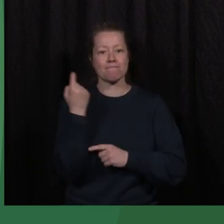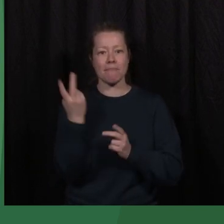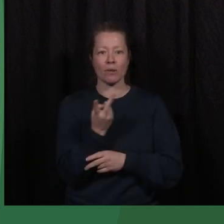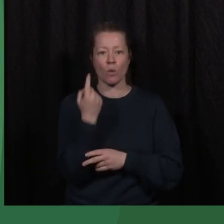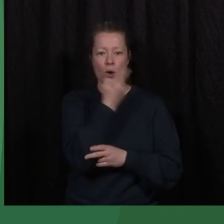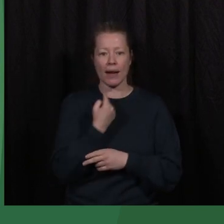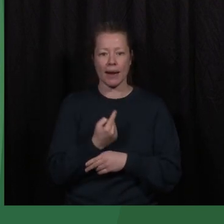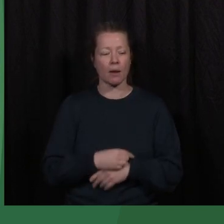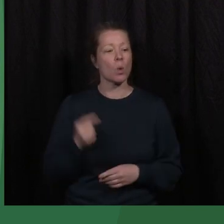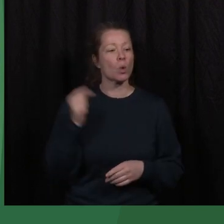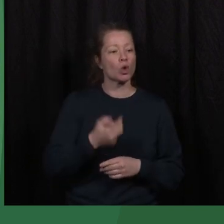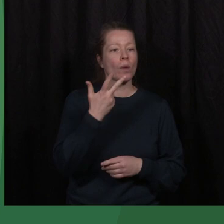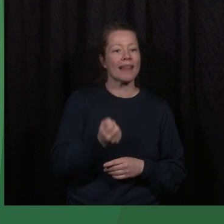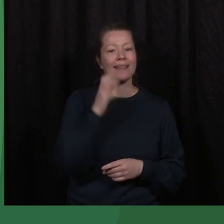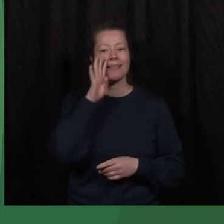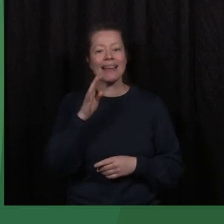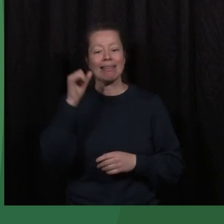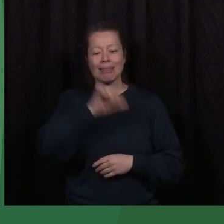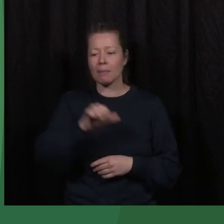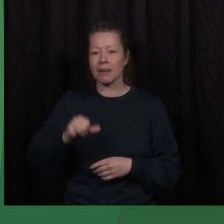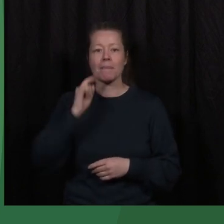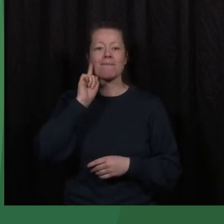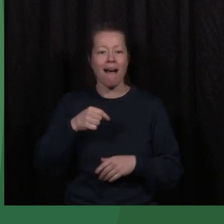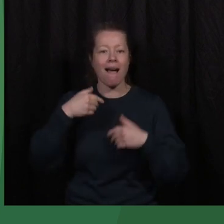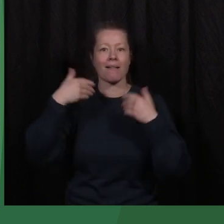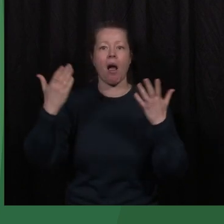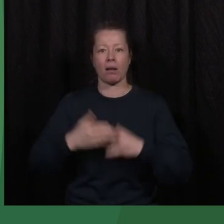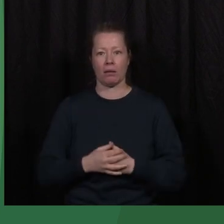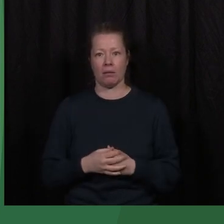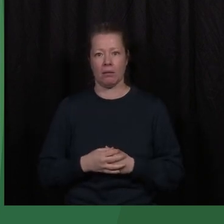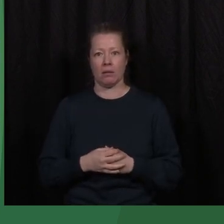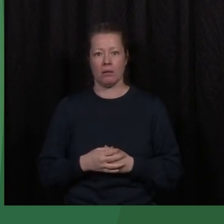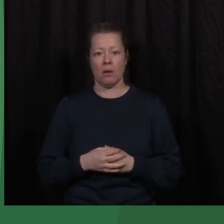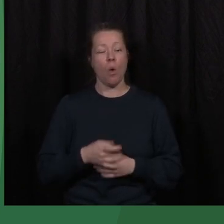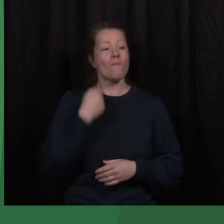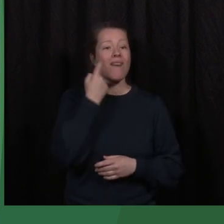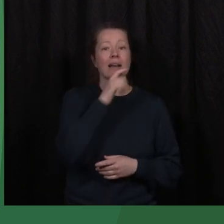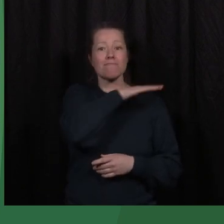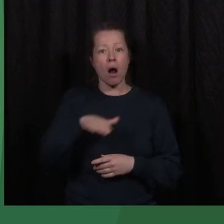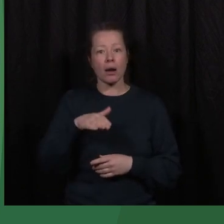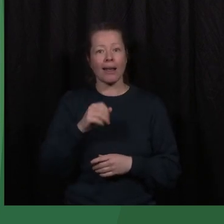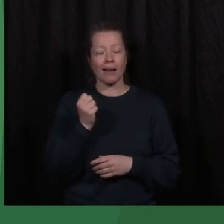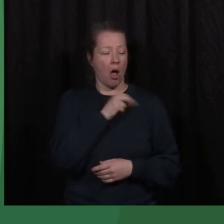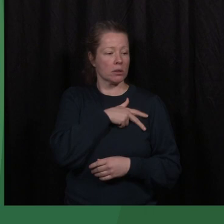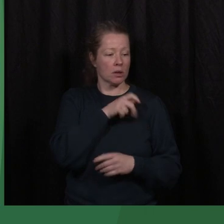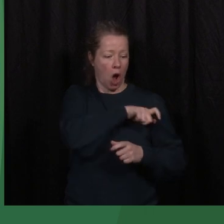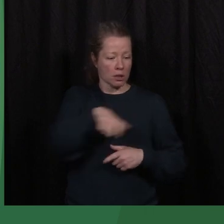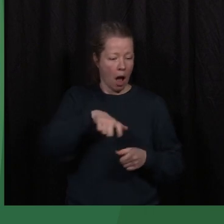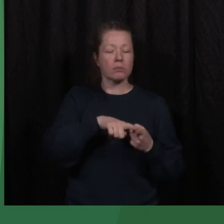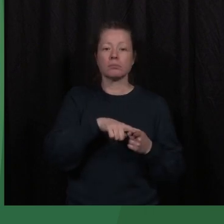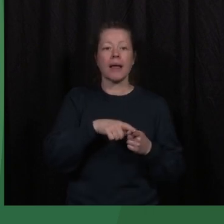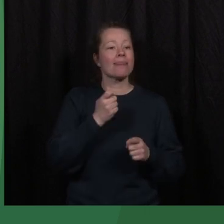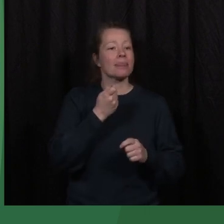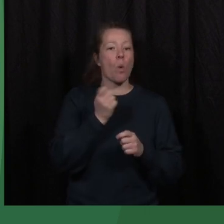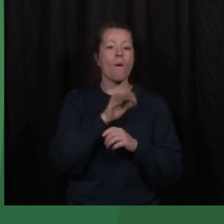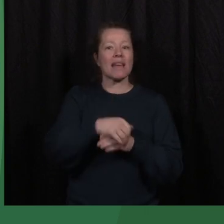139 have been killed every day. And every single child in Gaza, over a million of them have been traumatized